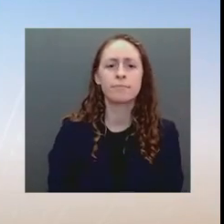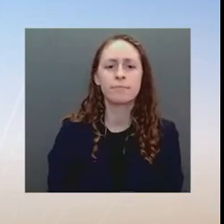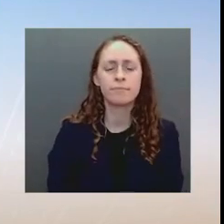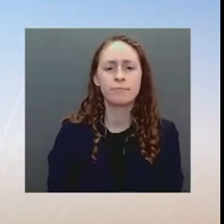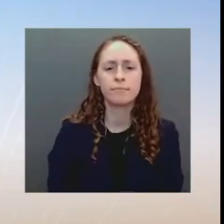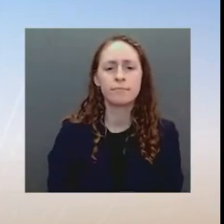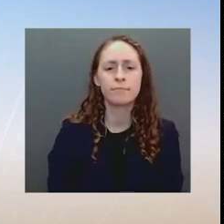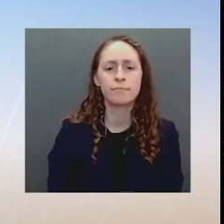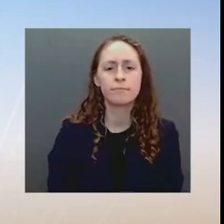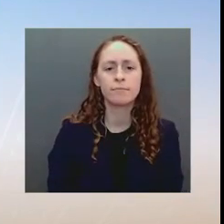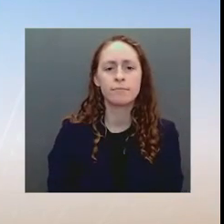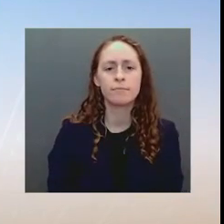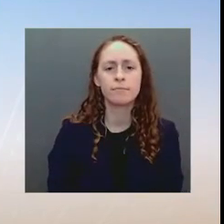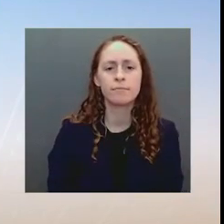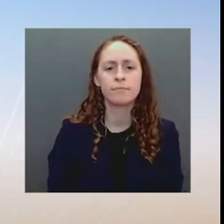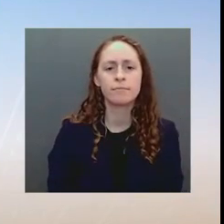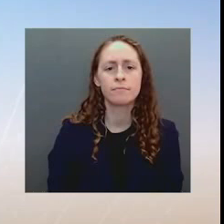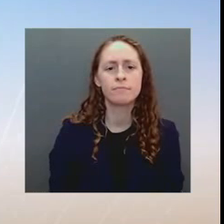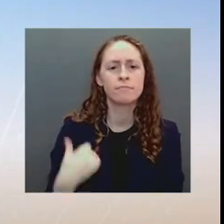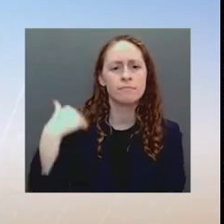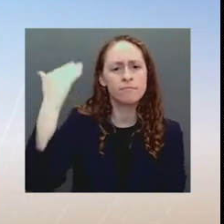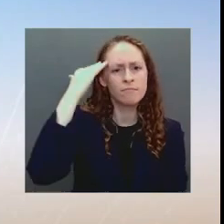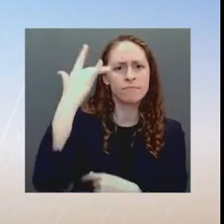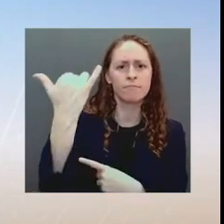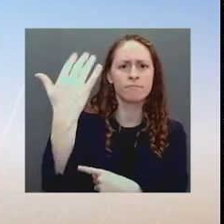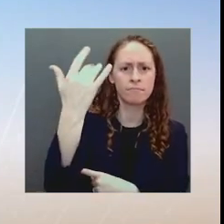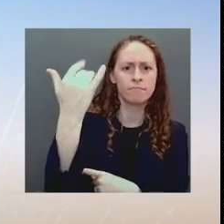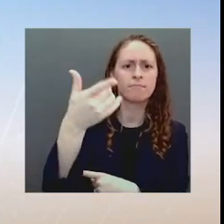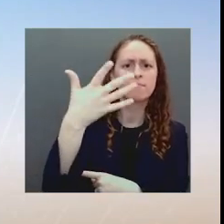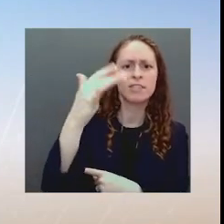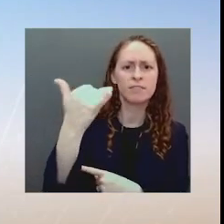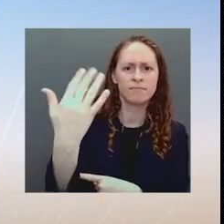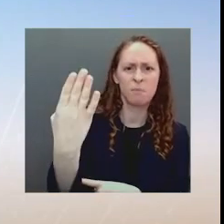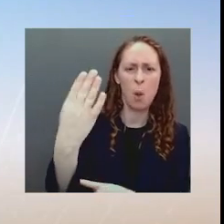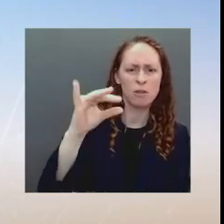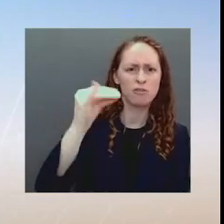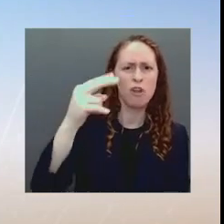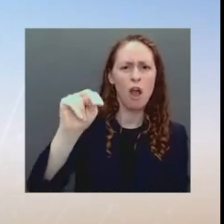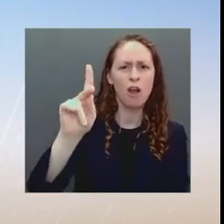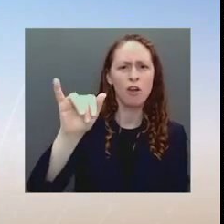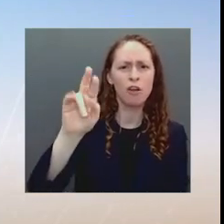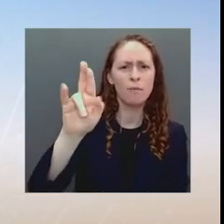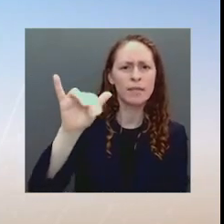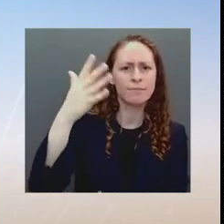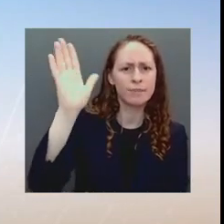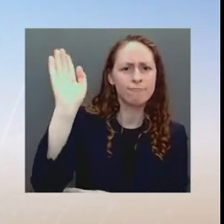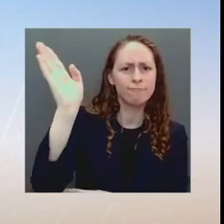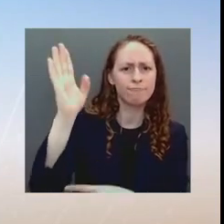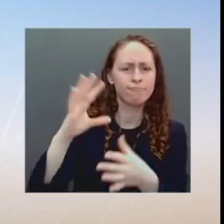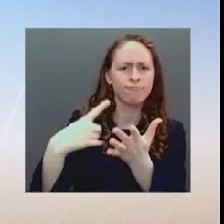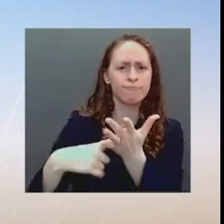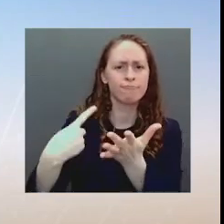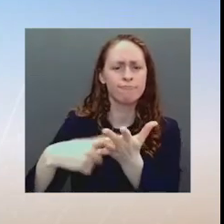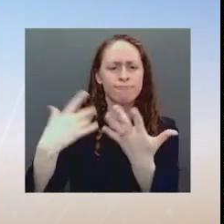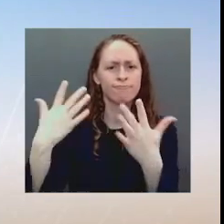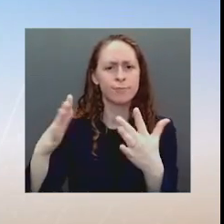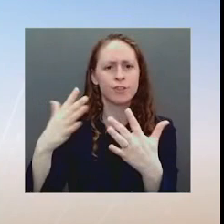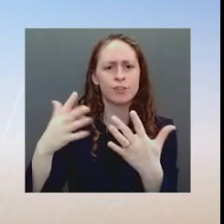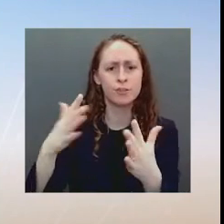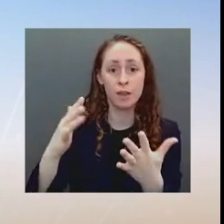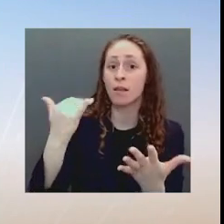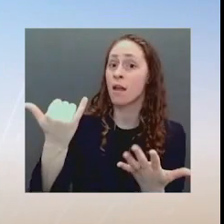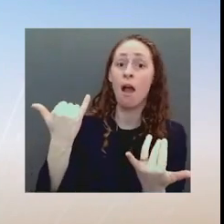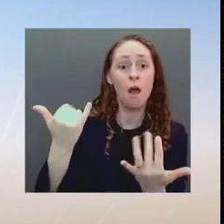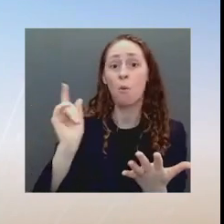is turned into a race issue. And it's like one race is superior over the other. So that was a little bit troubling for me to hear